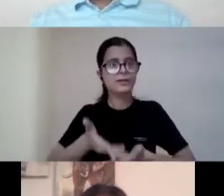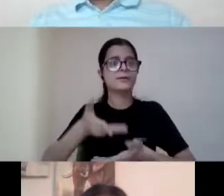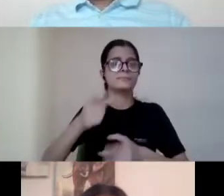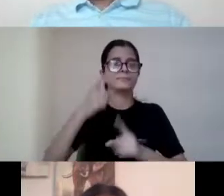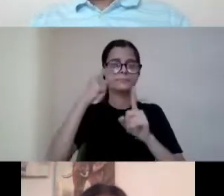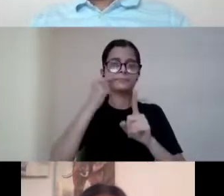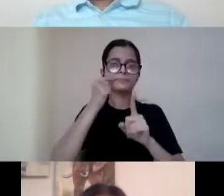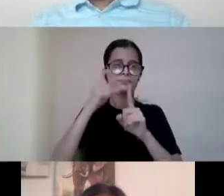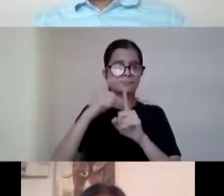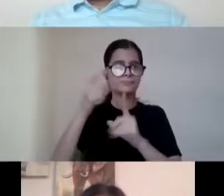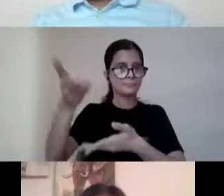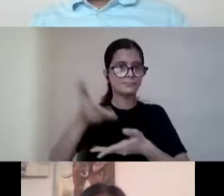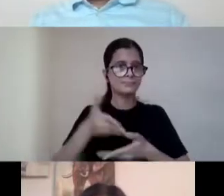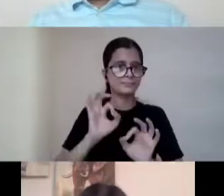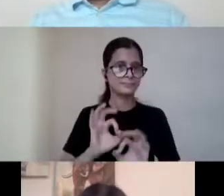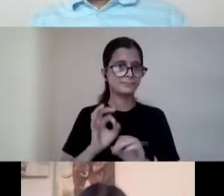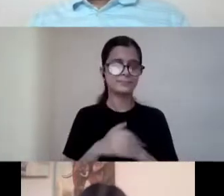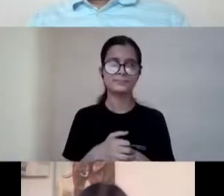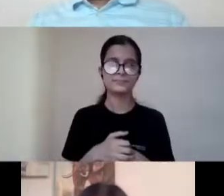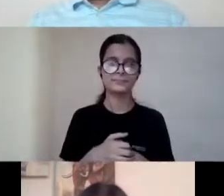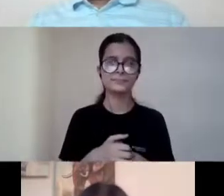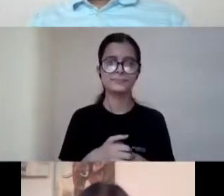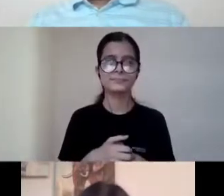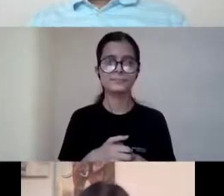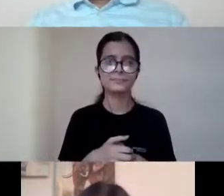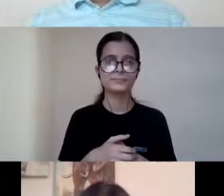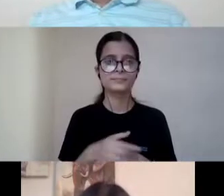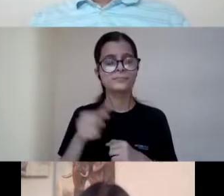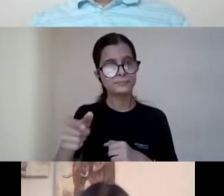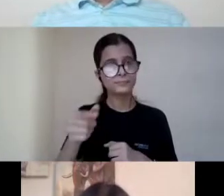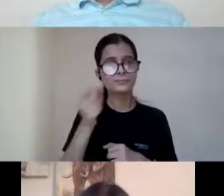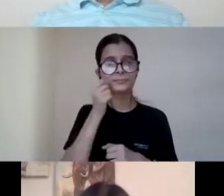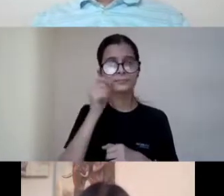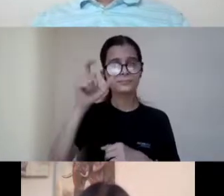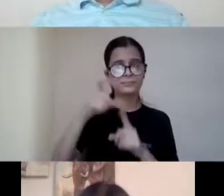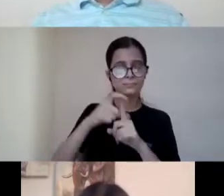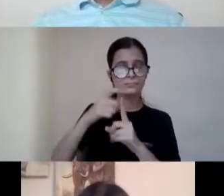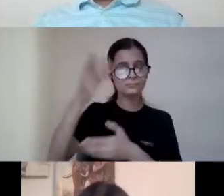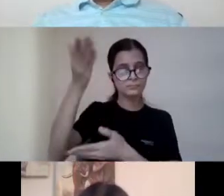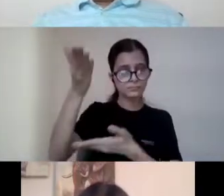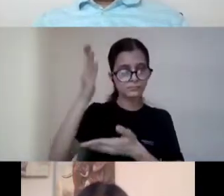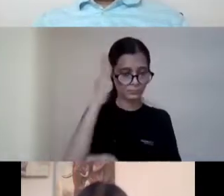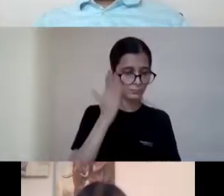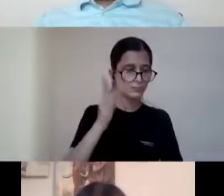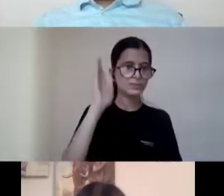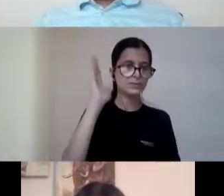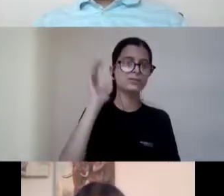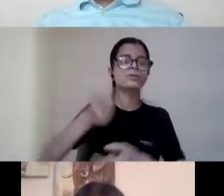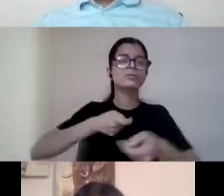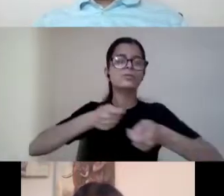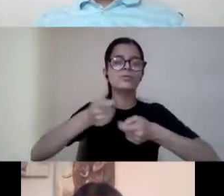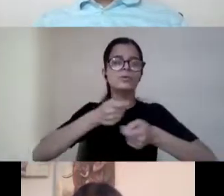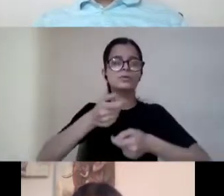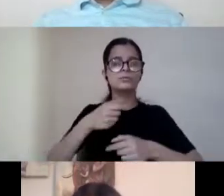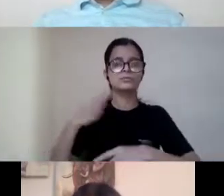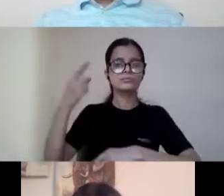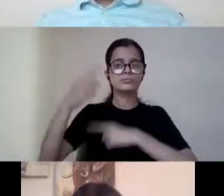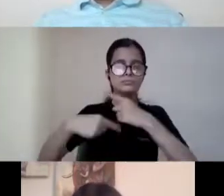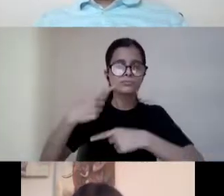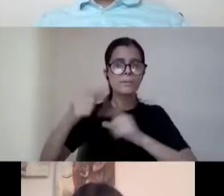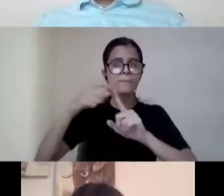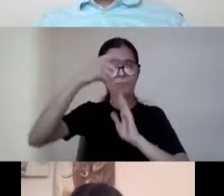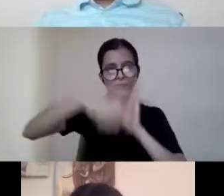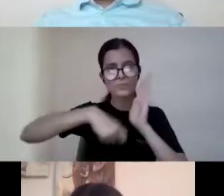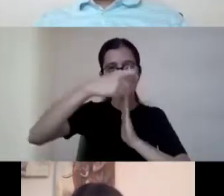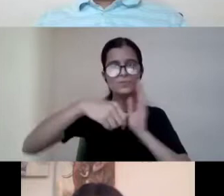Thank you. Mr Manocha is the lead of training and technical support and coordinates daisy consortium's projects